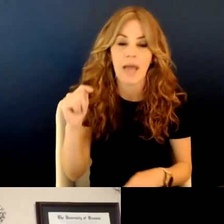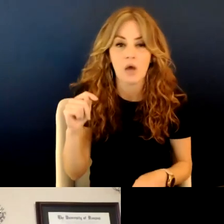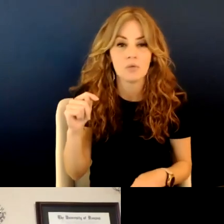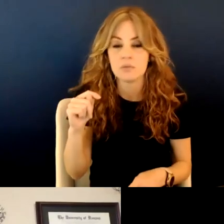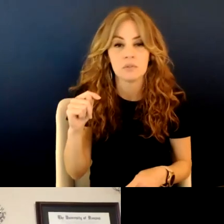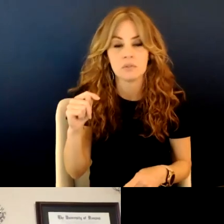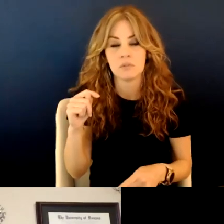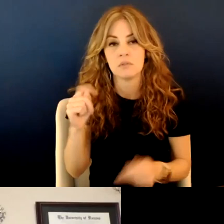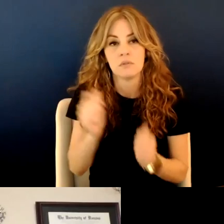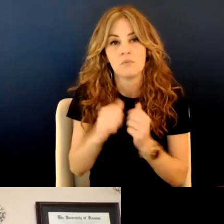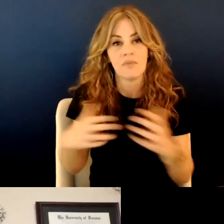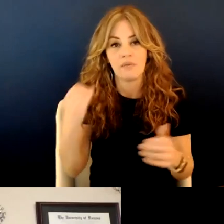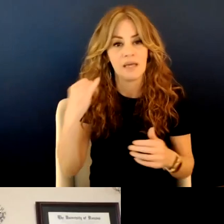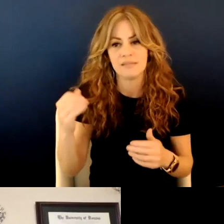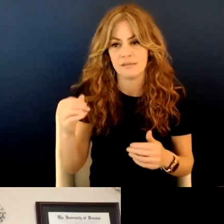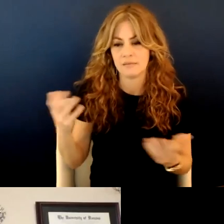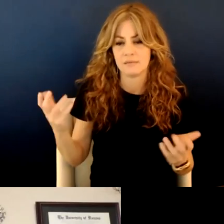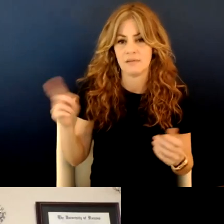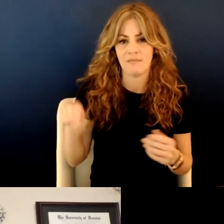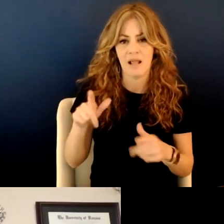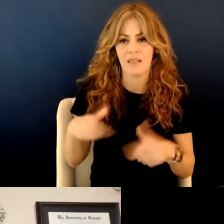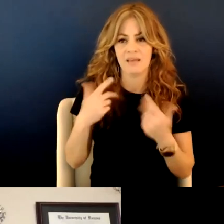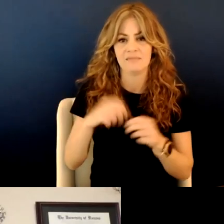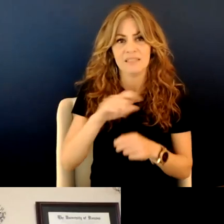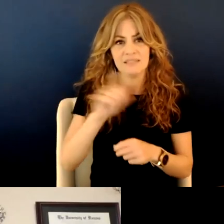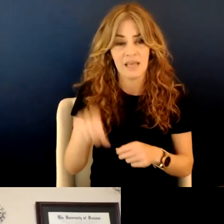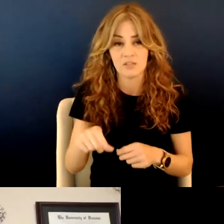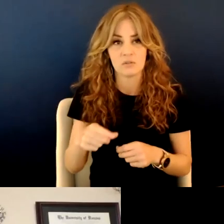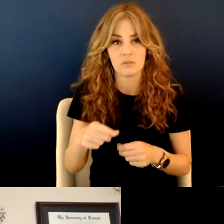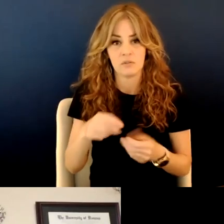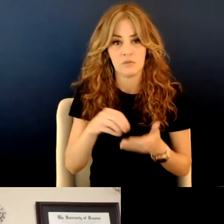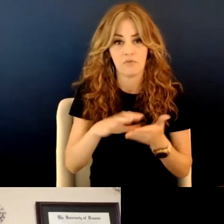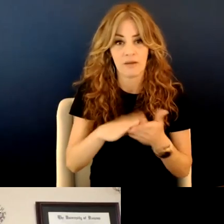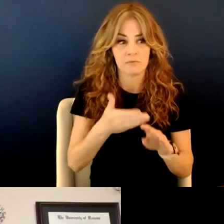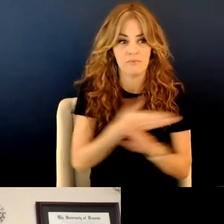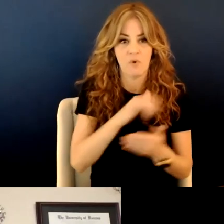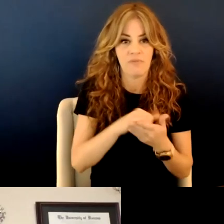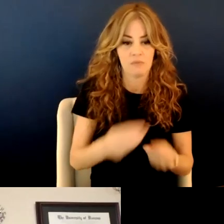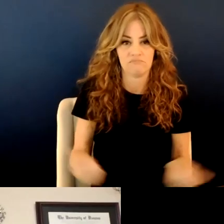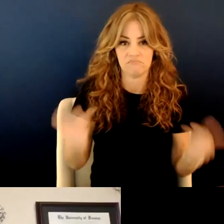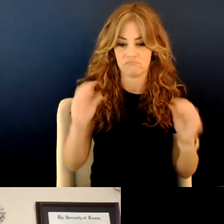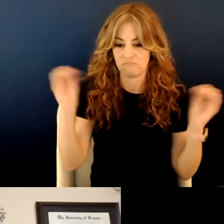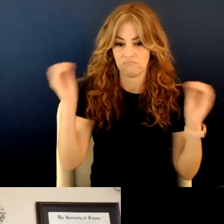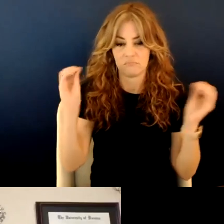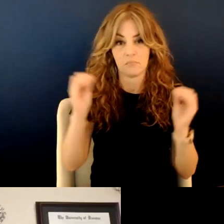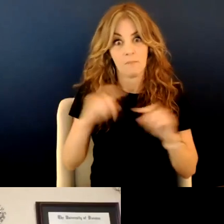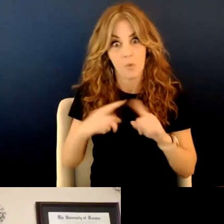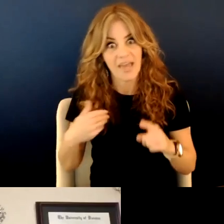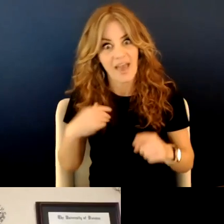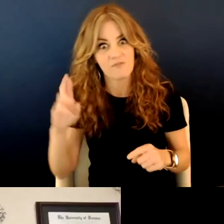idea that they had lived in Texas and the records just simply didn't exist. Um, because the records do exist.